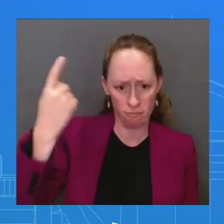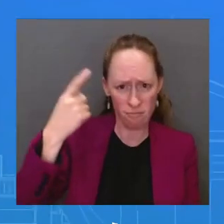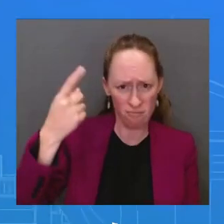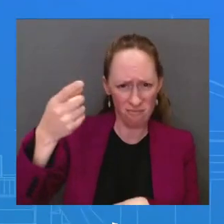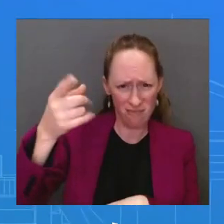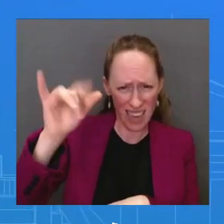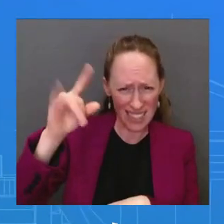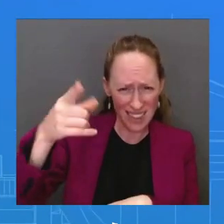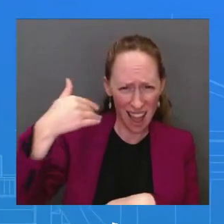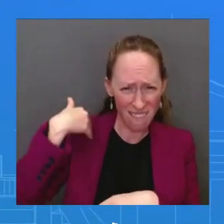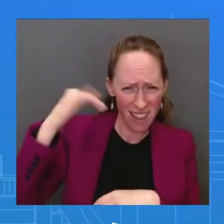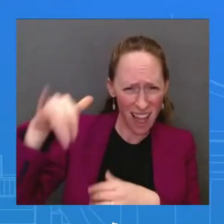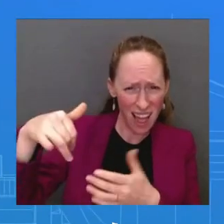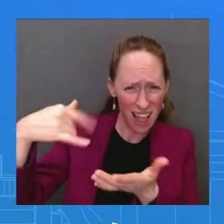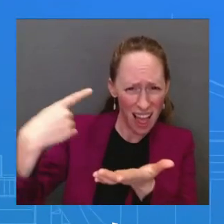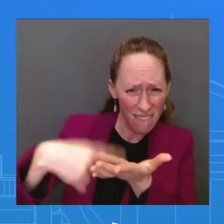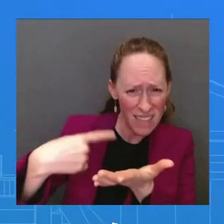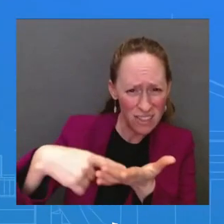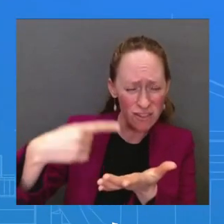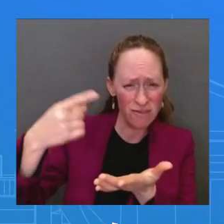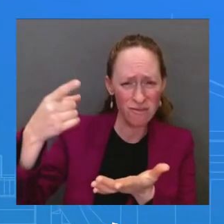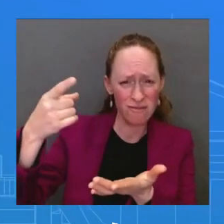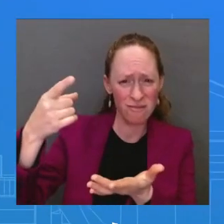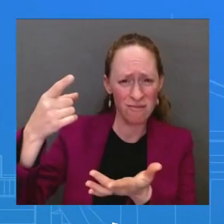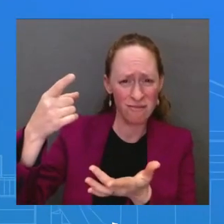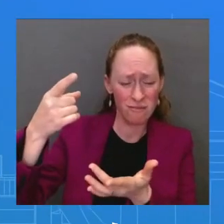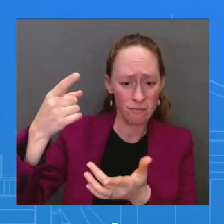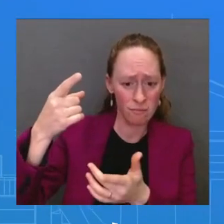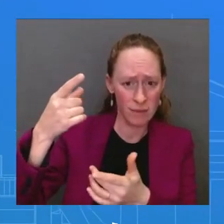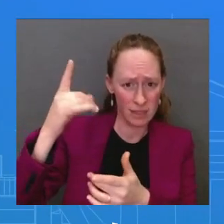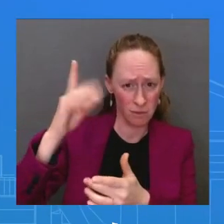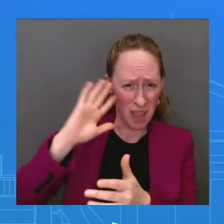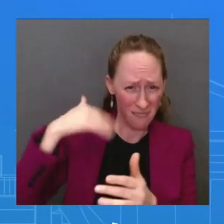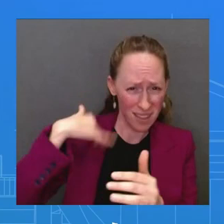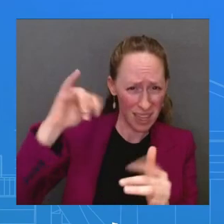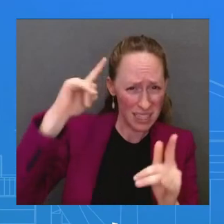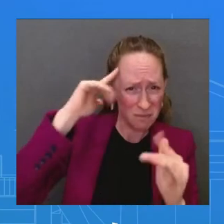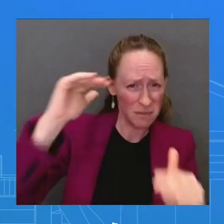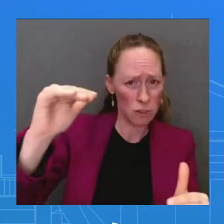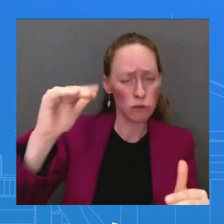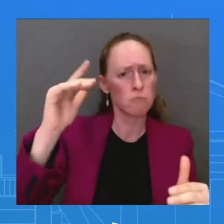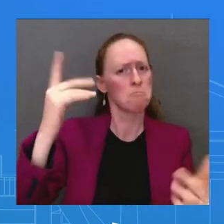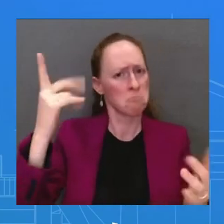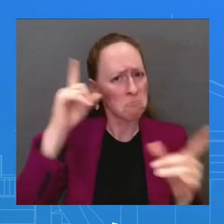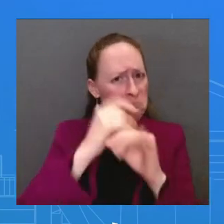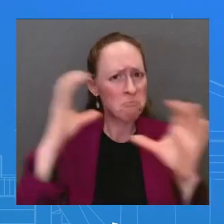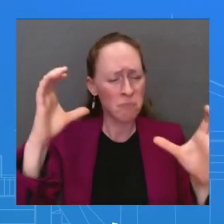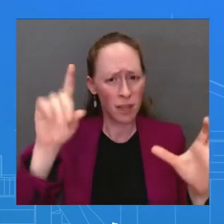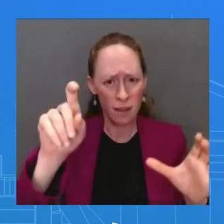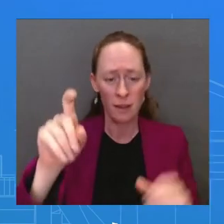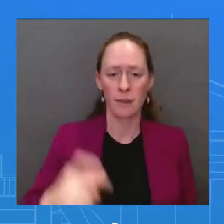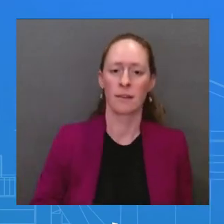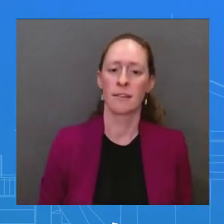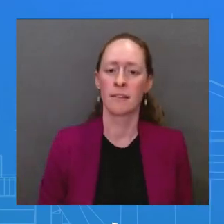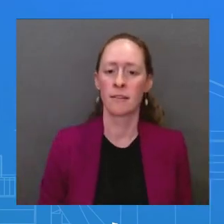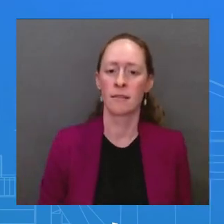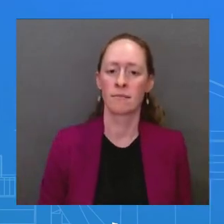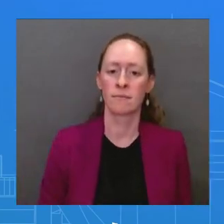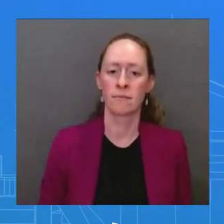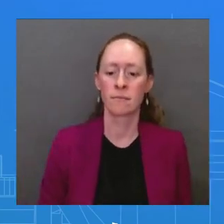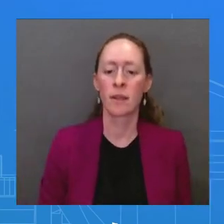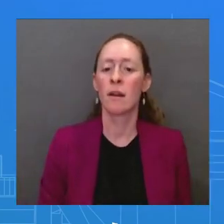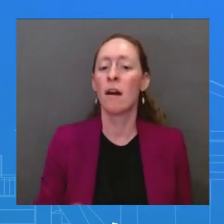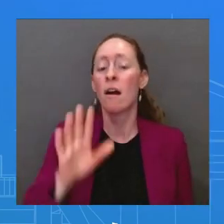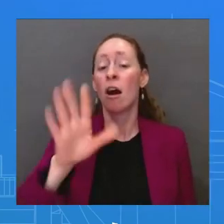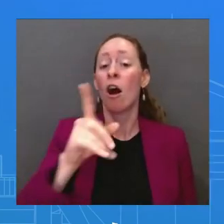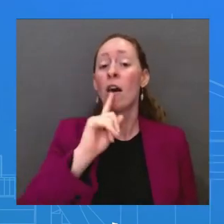So I can't speak to any conversations that he's had. You know, many of these conversations that the President has, we try to keep them private. I can say –